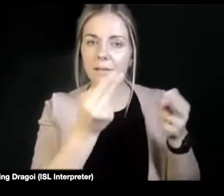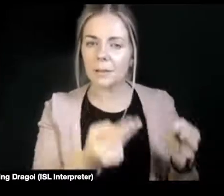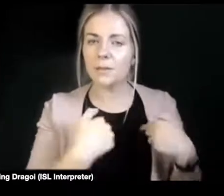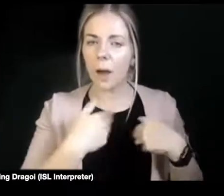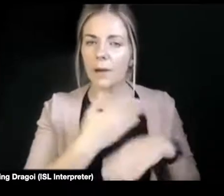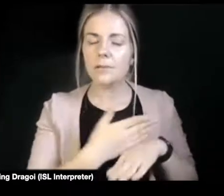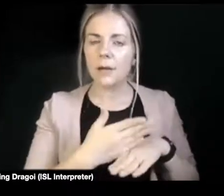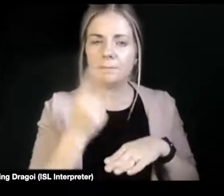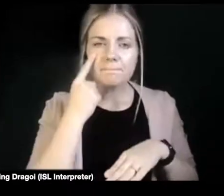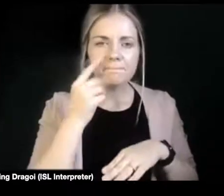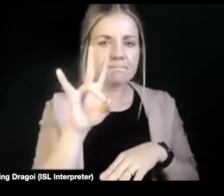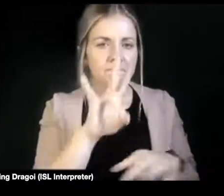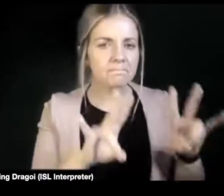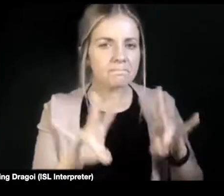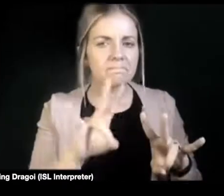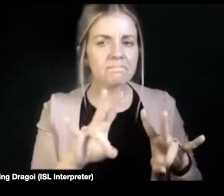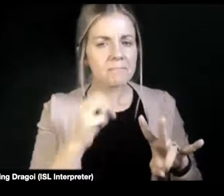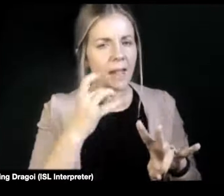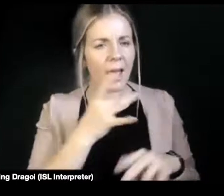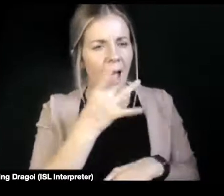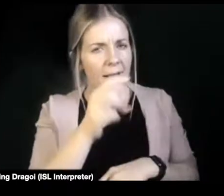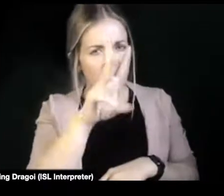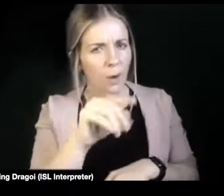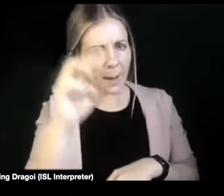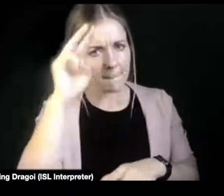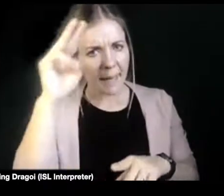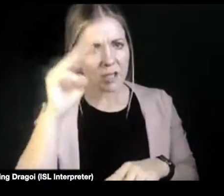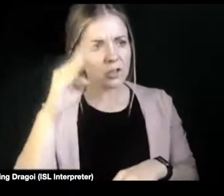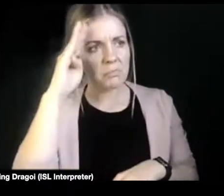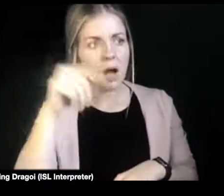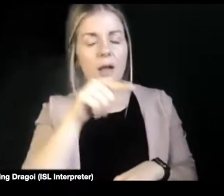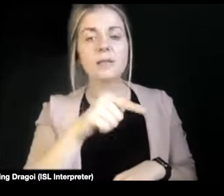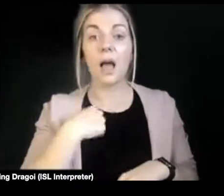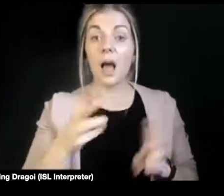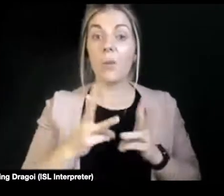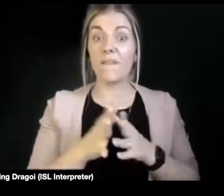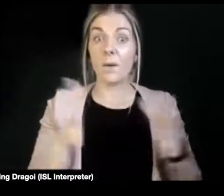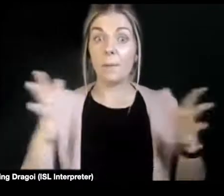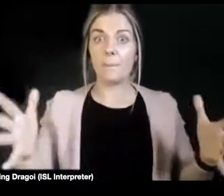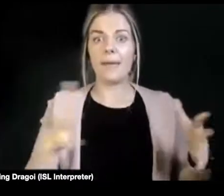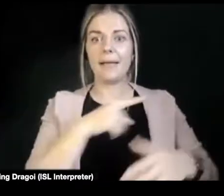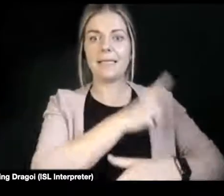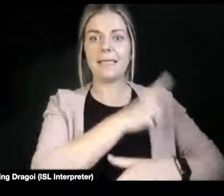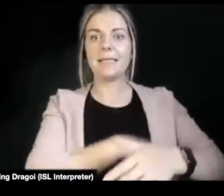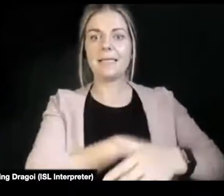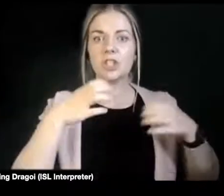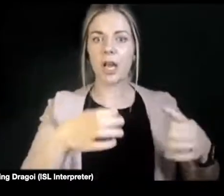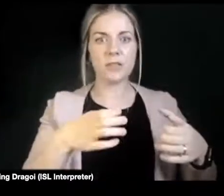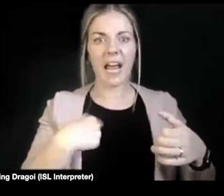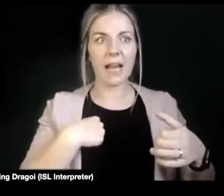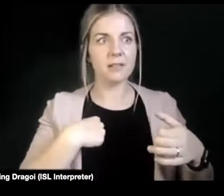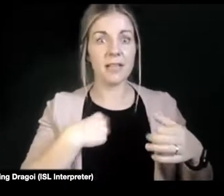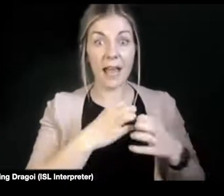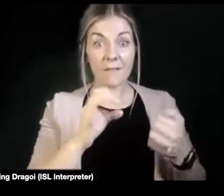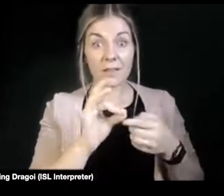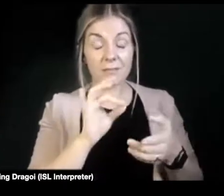and asking my managers and bosses at the time. And I was working for large disability charities and it kept just getting shut down. And I was